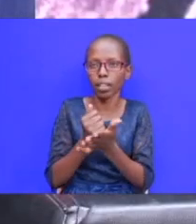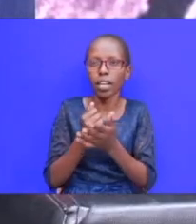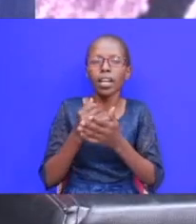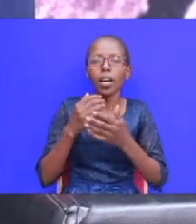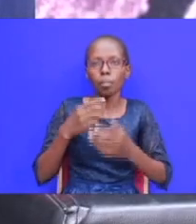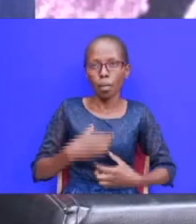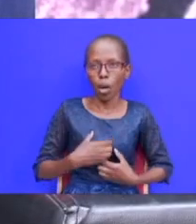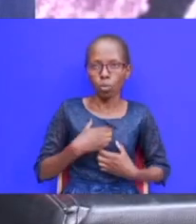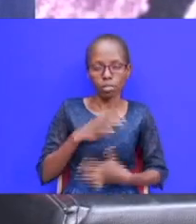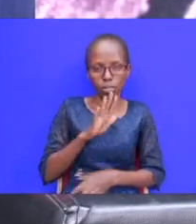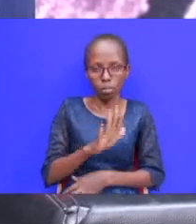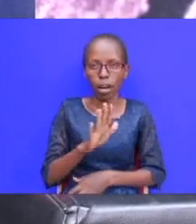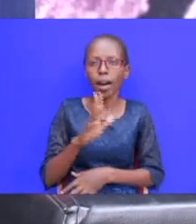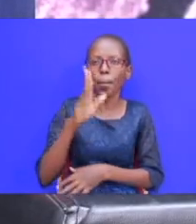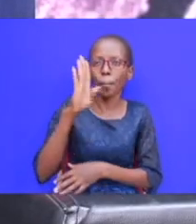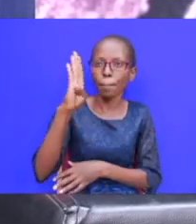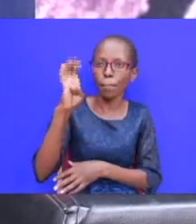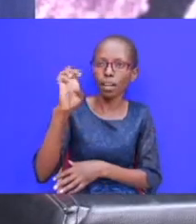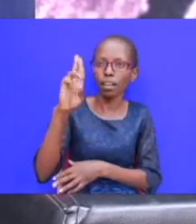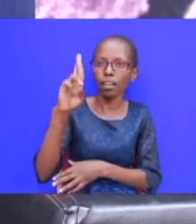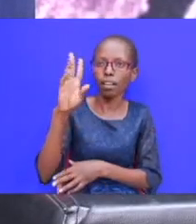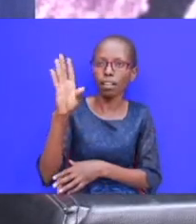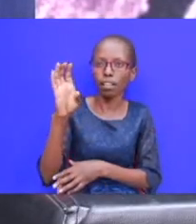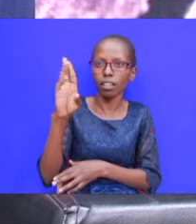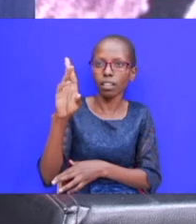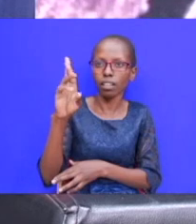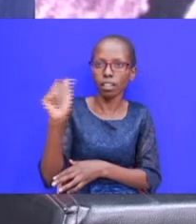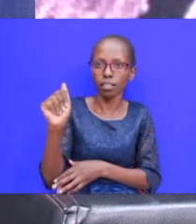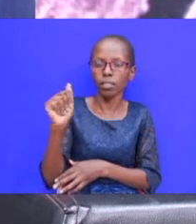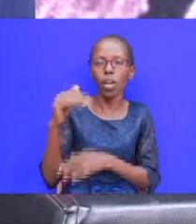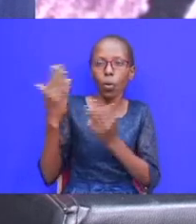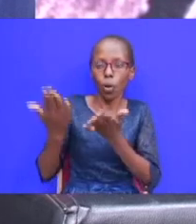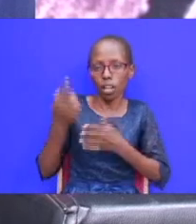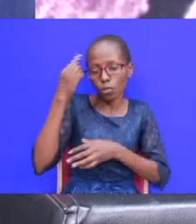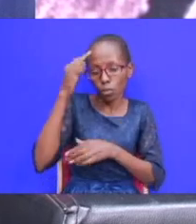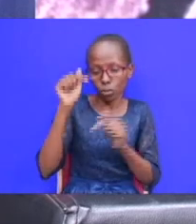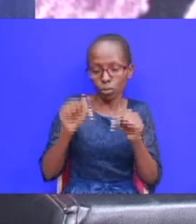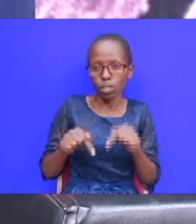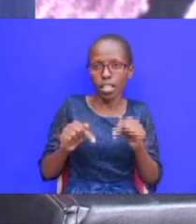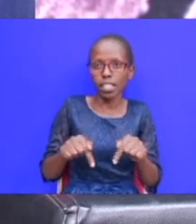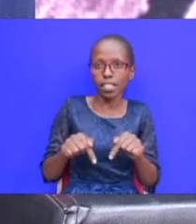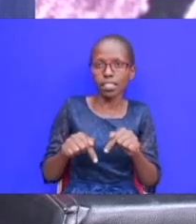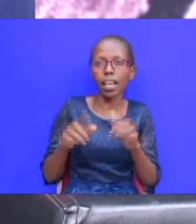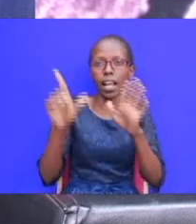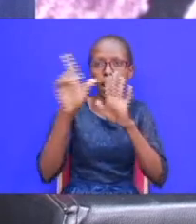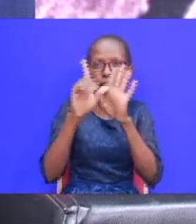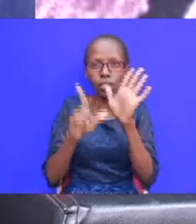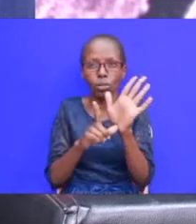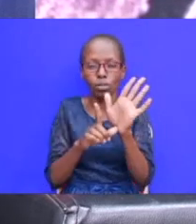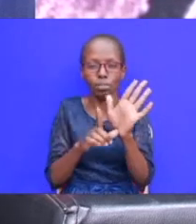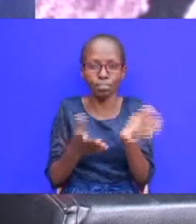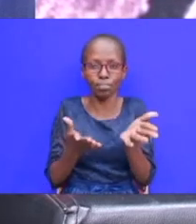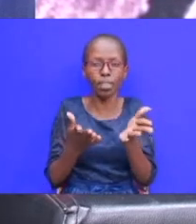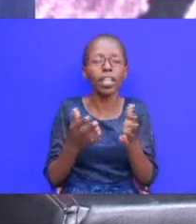bera wickliff so we uh welcome gentlemen to this study today and uh we are looking at uh uh probably i'll have